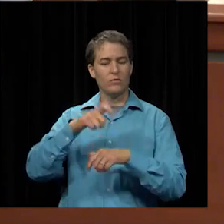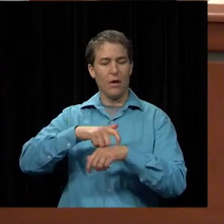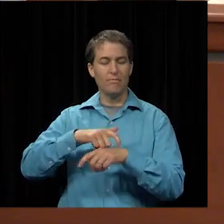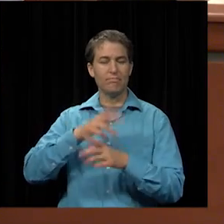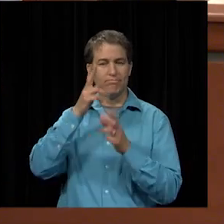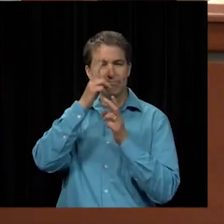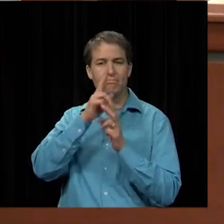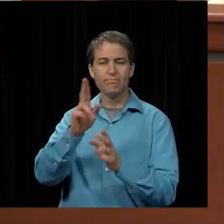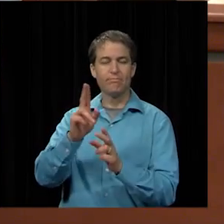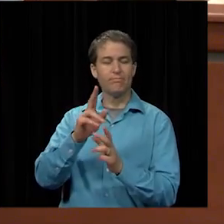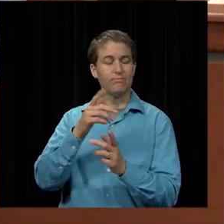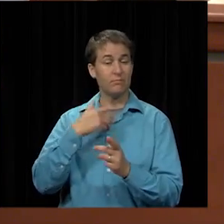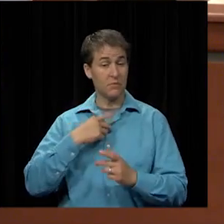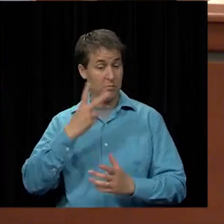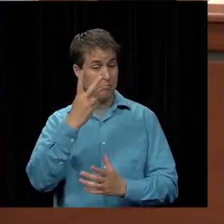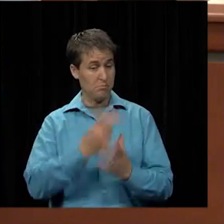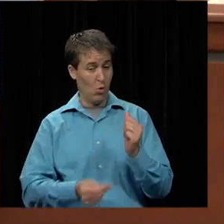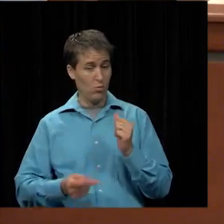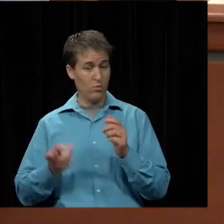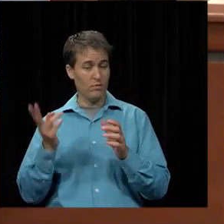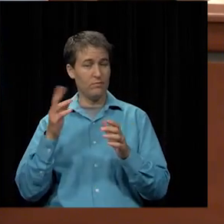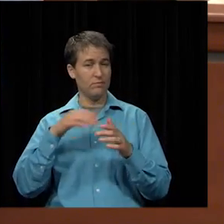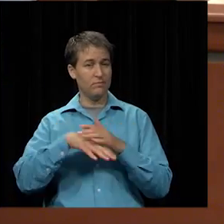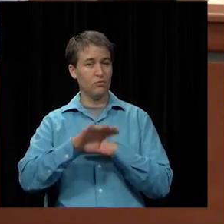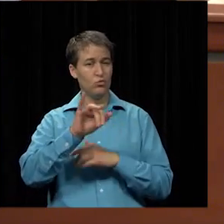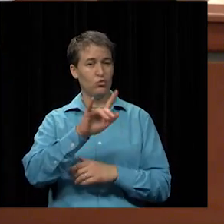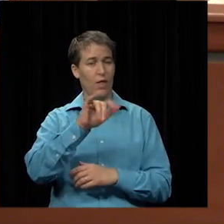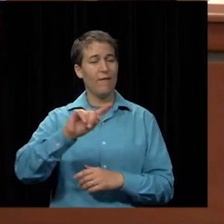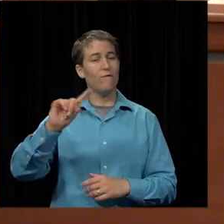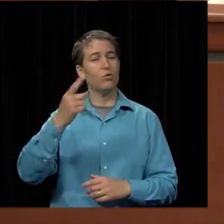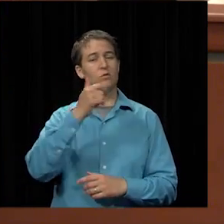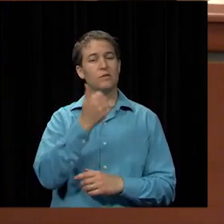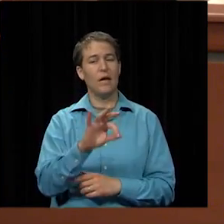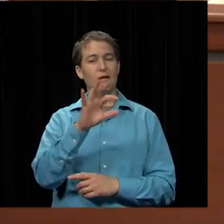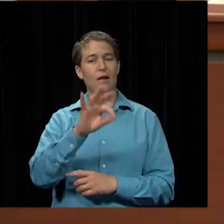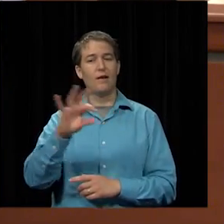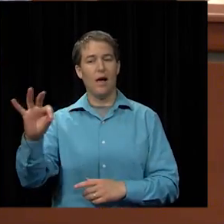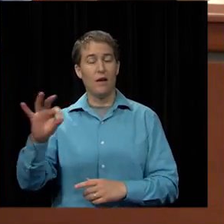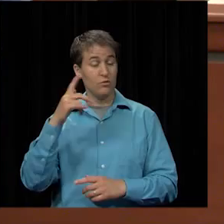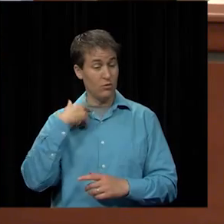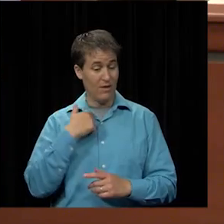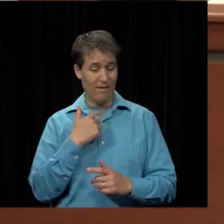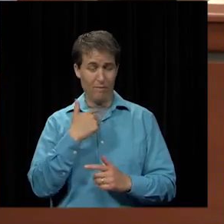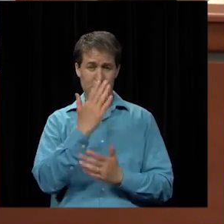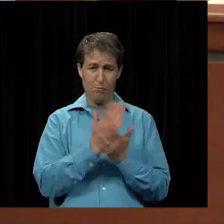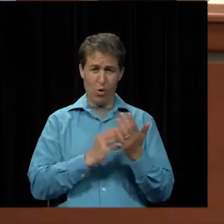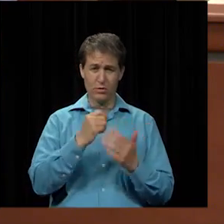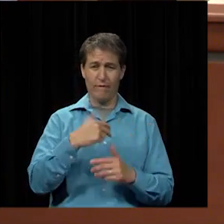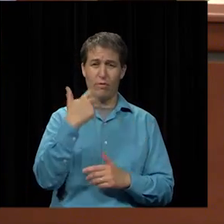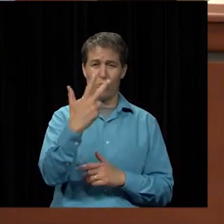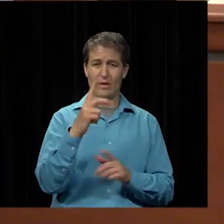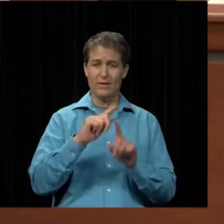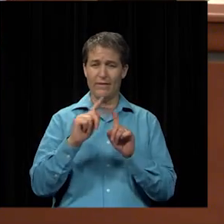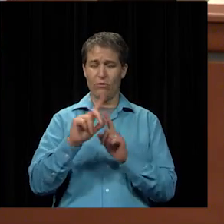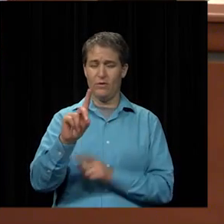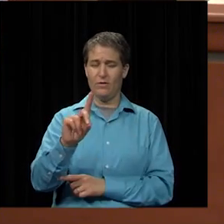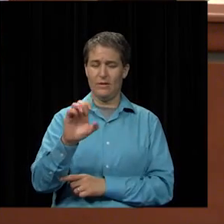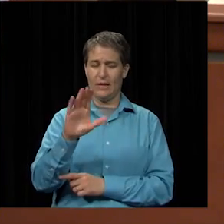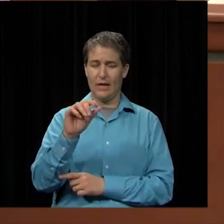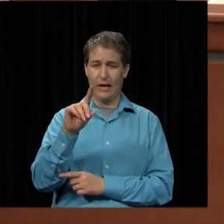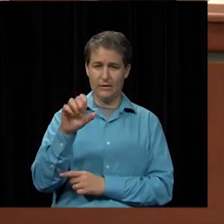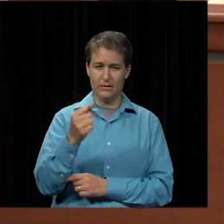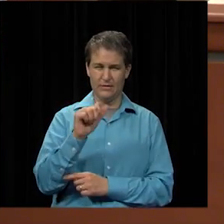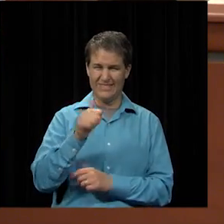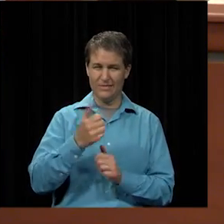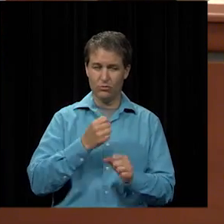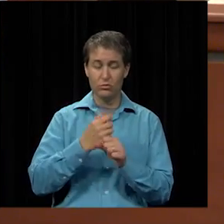entered board service together on july 1st 1999 so they have served parts of three decades in the time they've served on the board